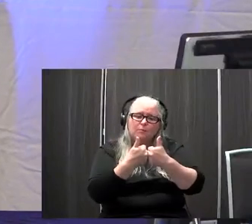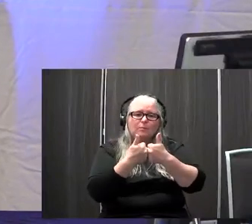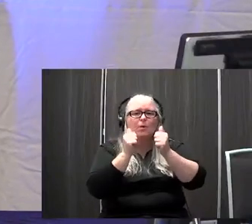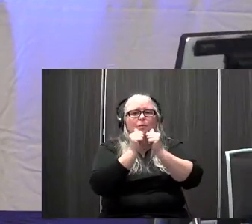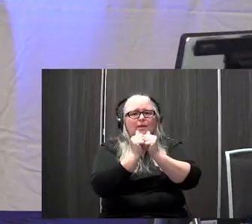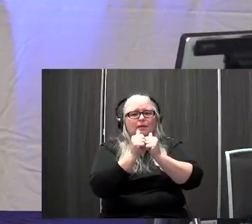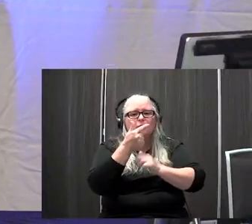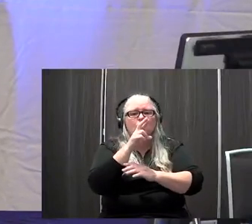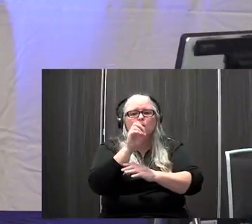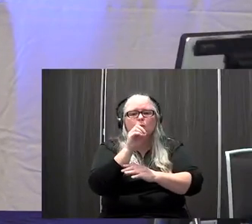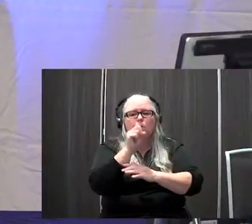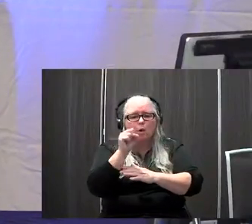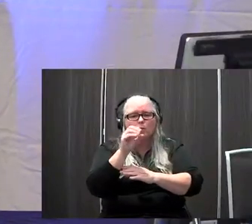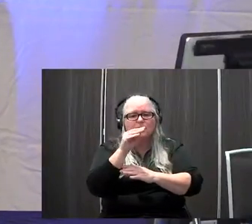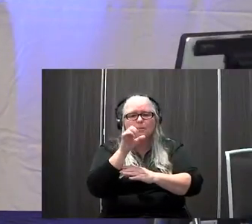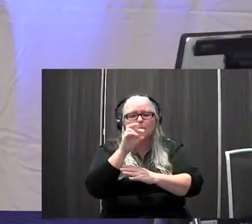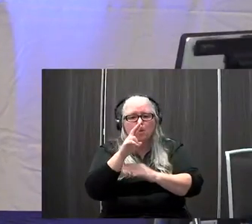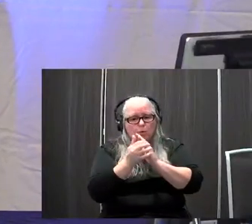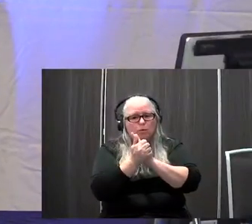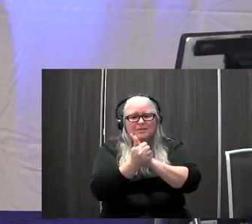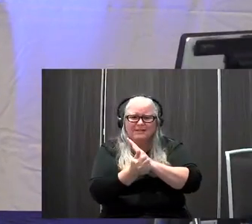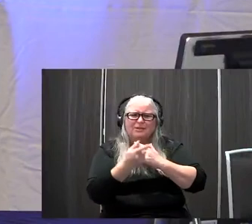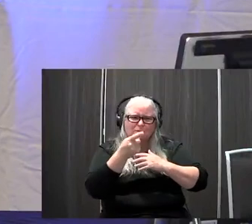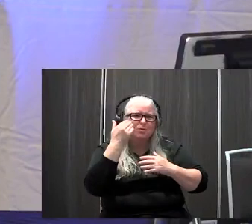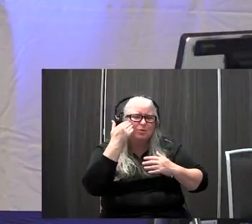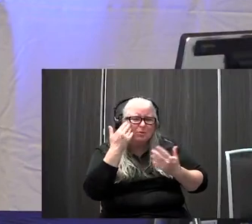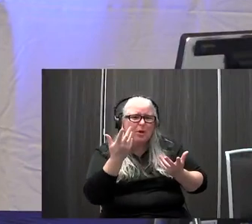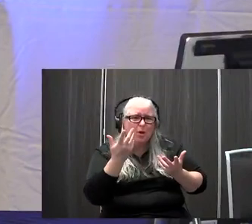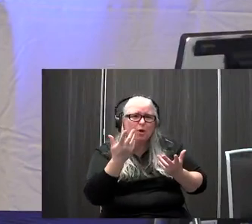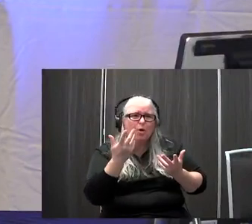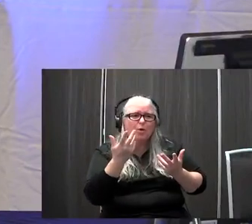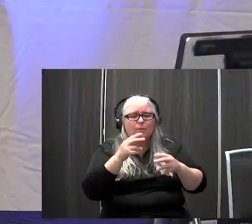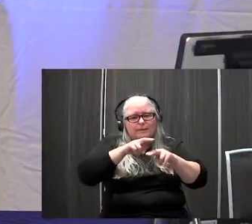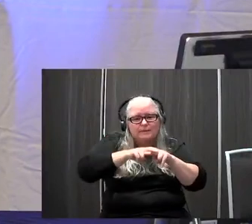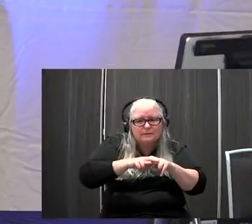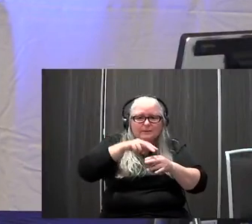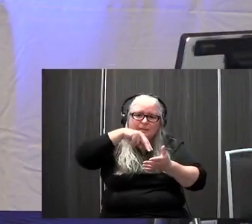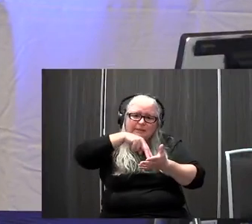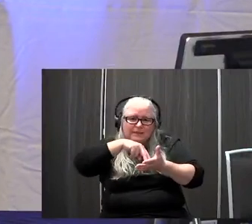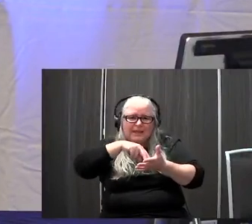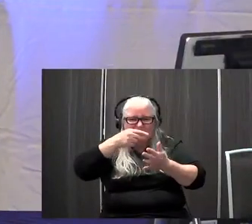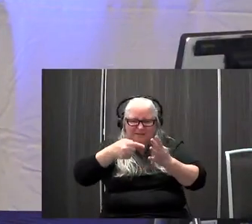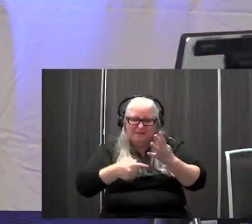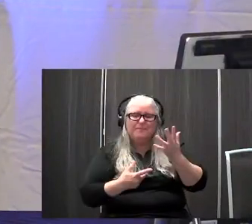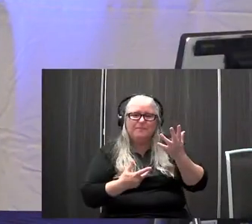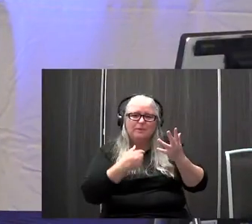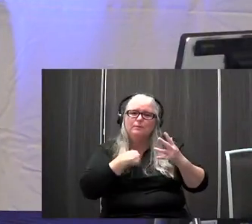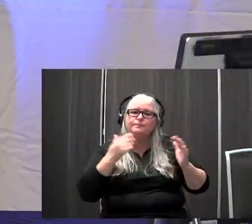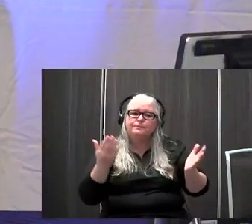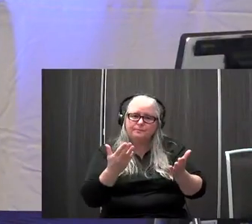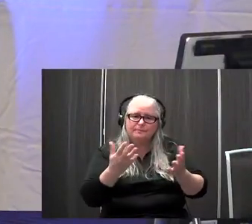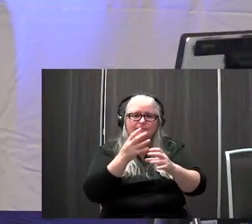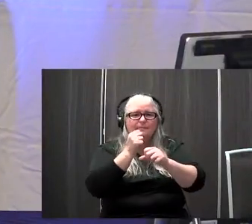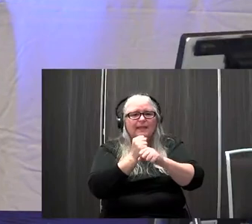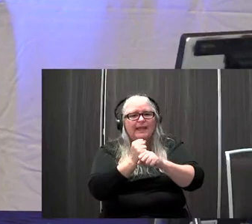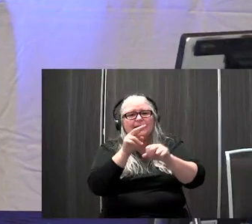the get-go, you know, including, you know, sitting and things along that line. So I encourage at least getting an evaluation with a